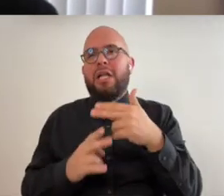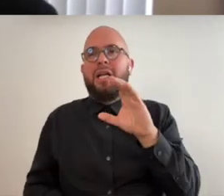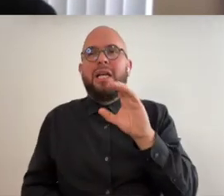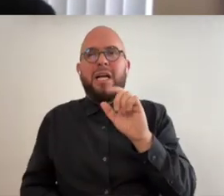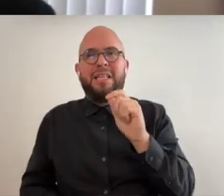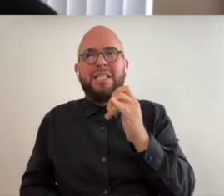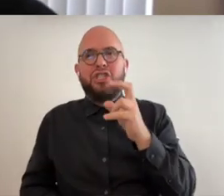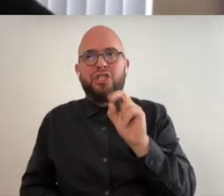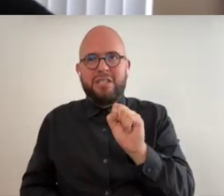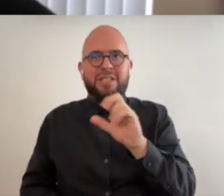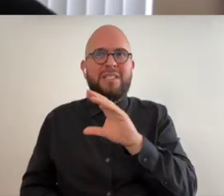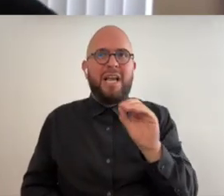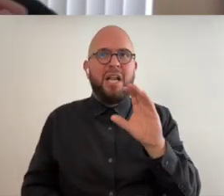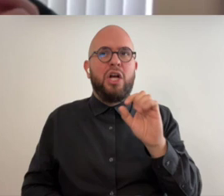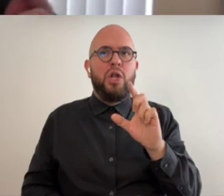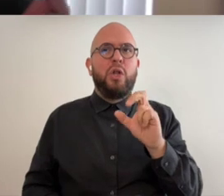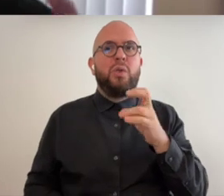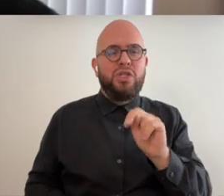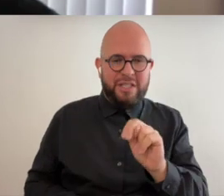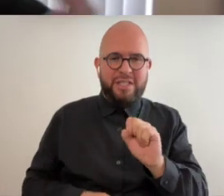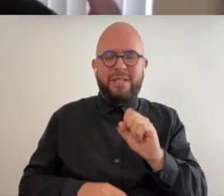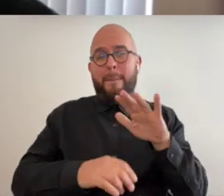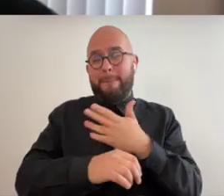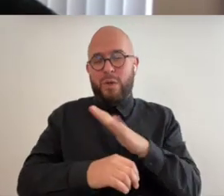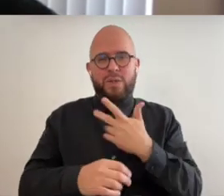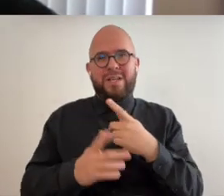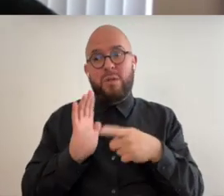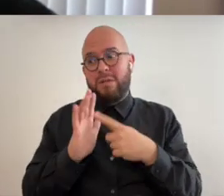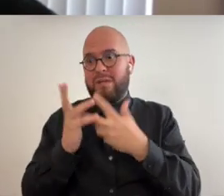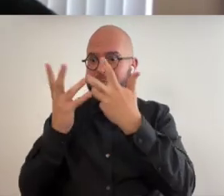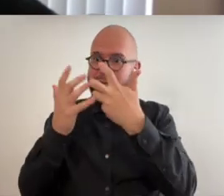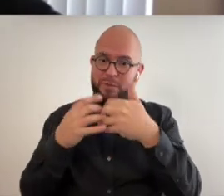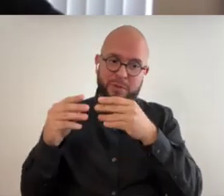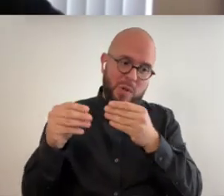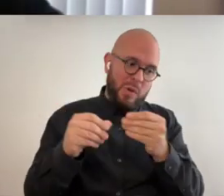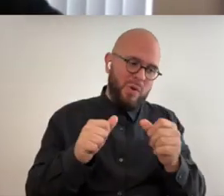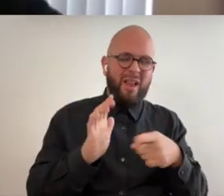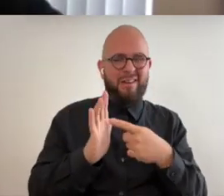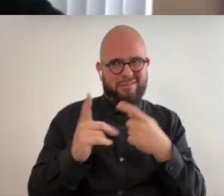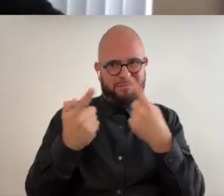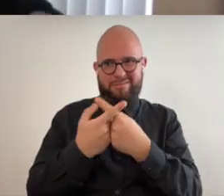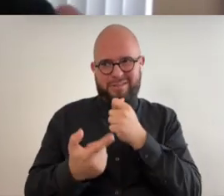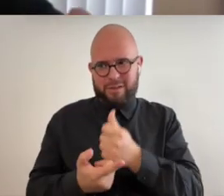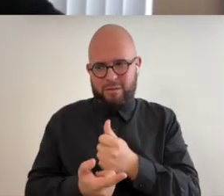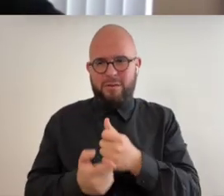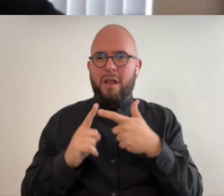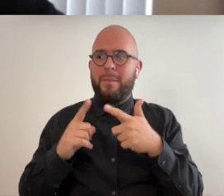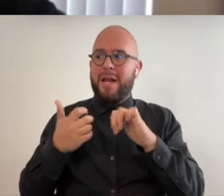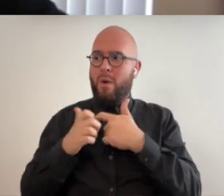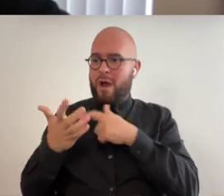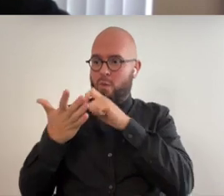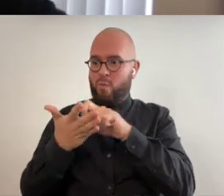go together and sometimes they don't but the way things are written none of them will actually